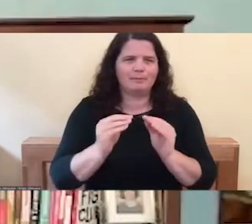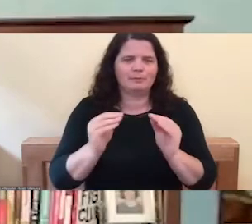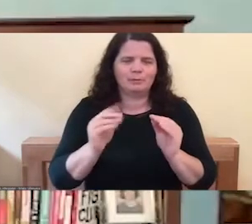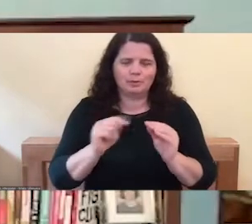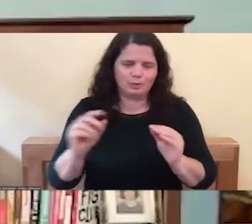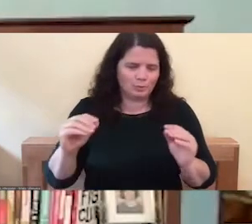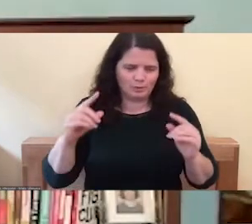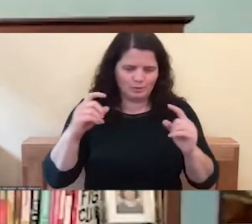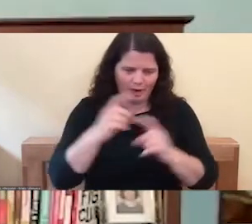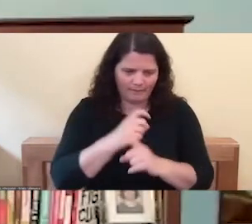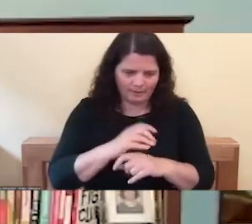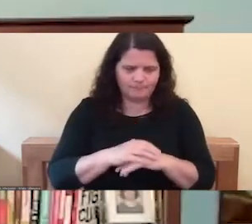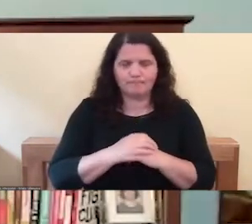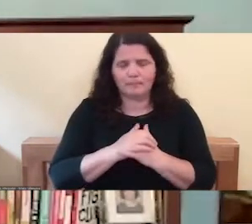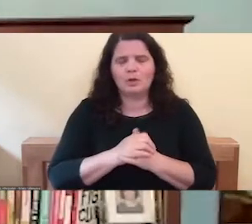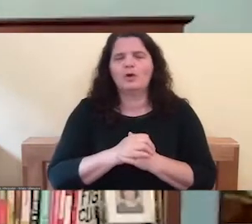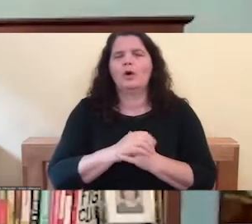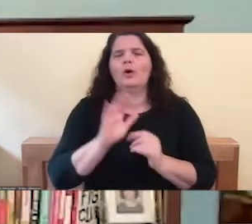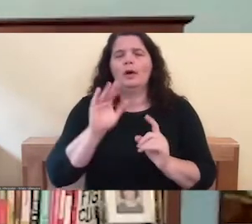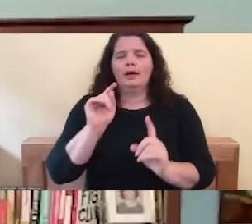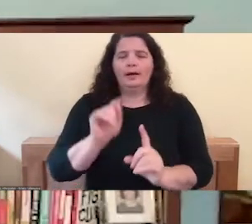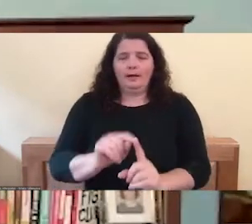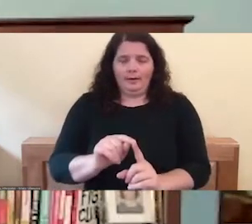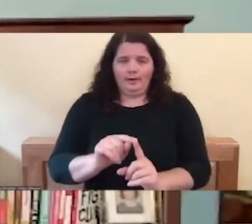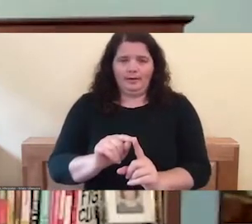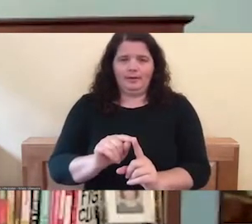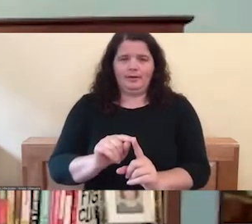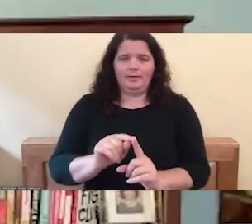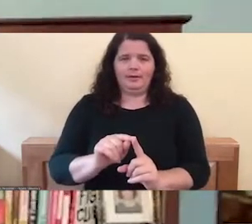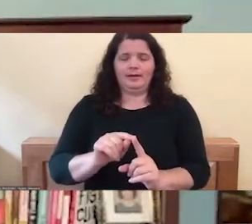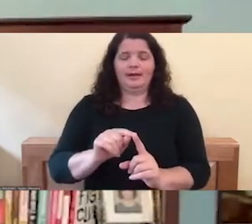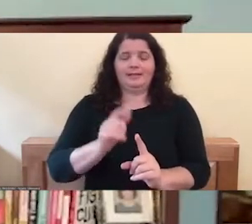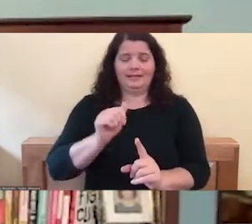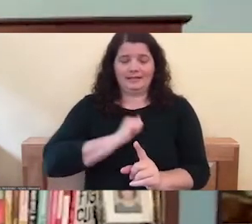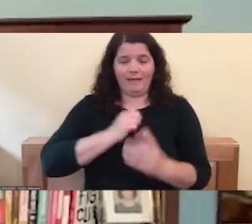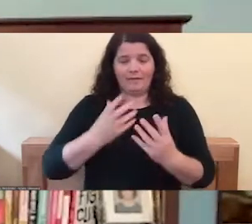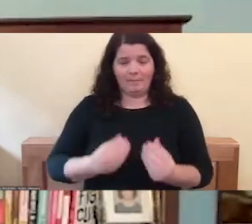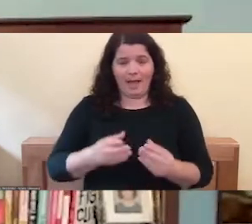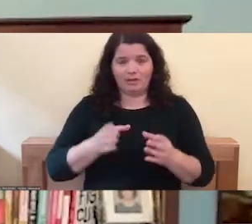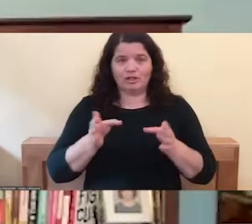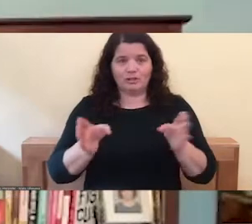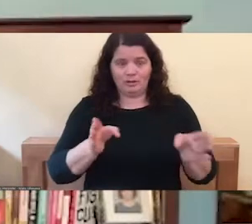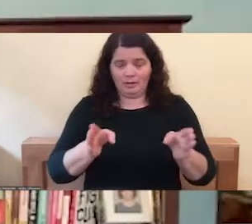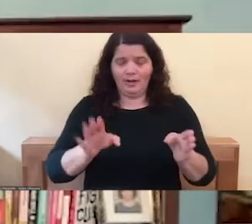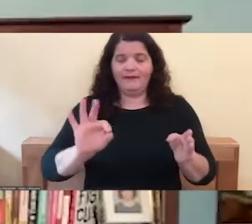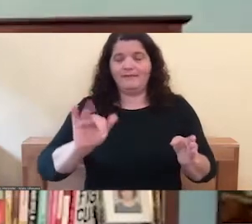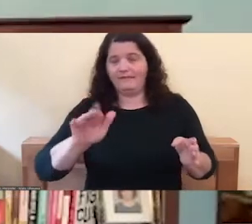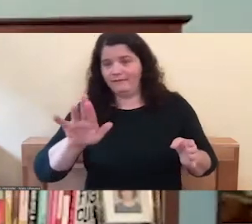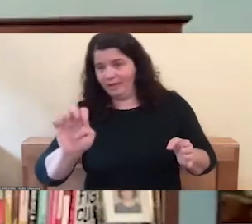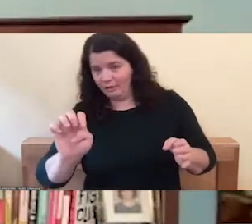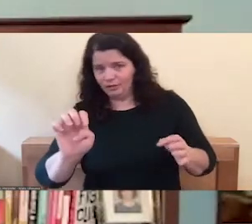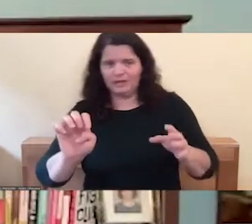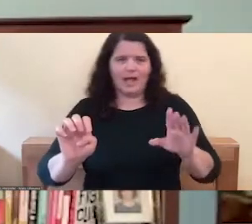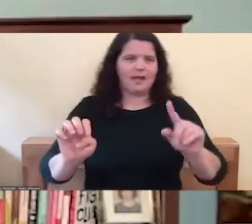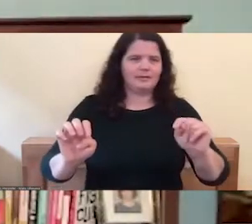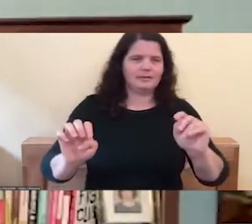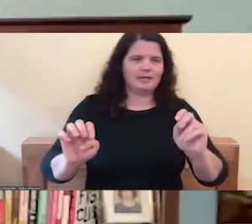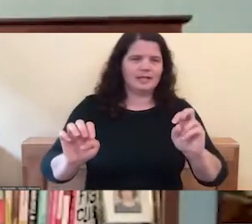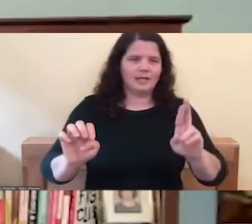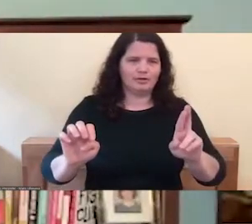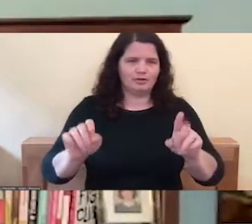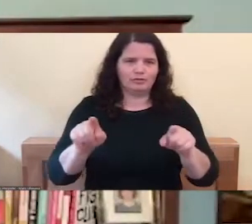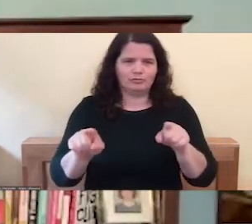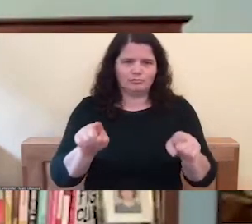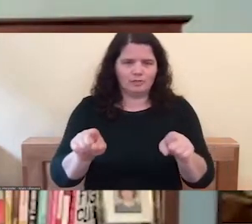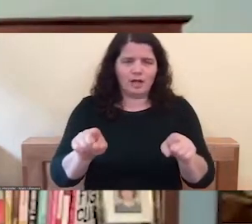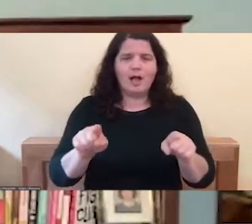fierce and tender self-compassion. They're both essential for wellbeing. And more importantly, they need to be integrated